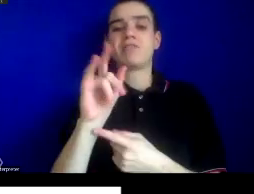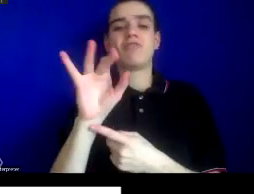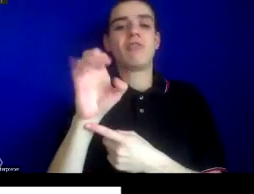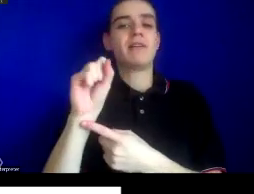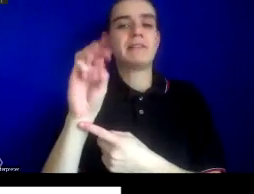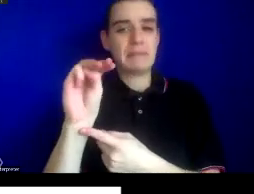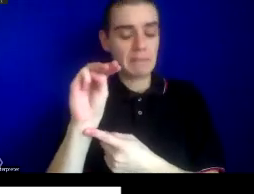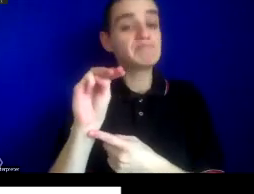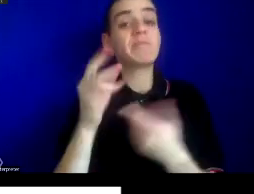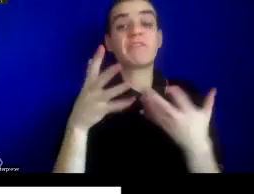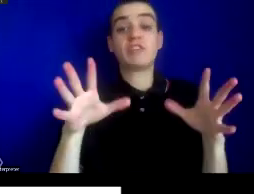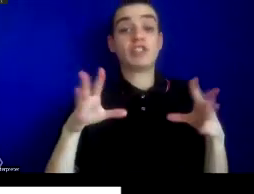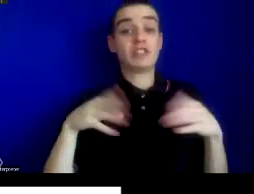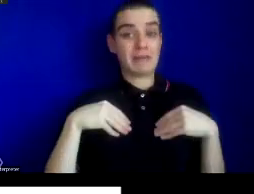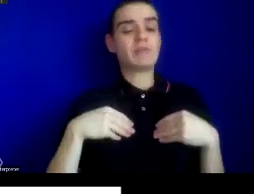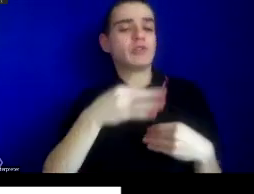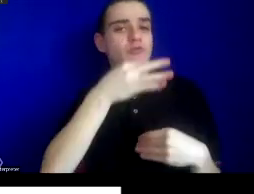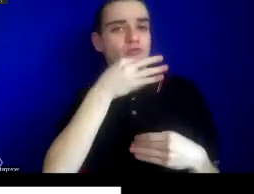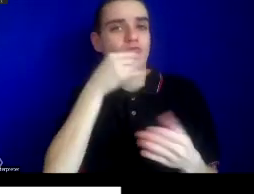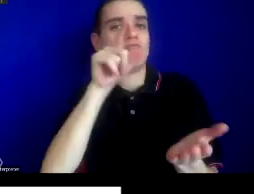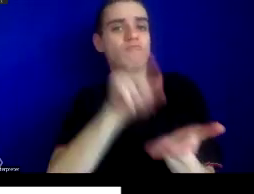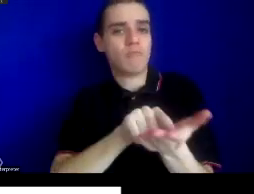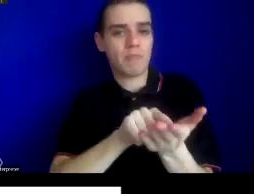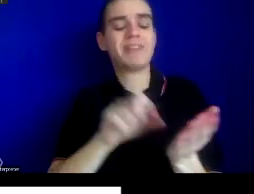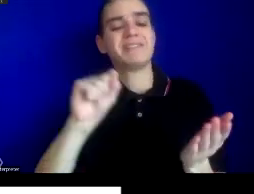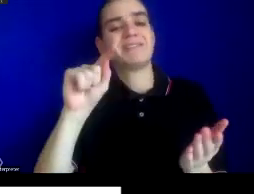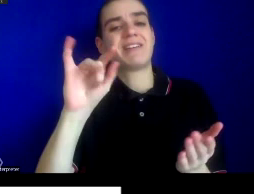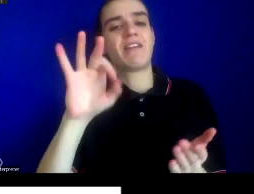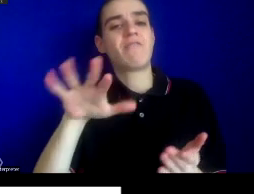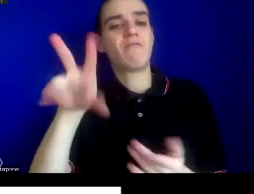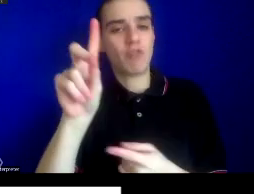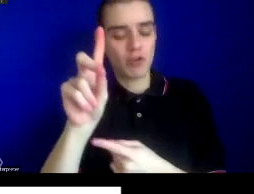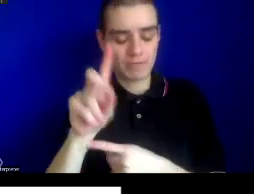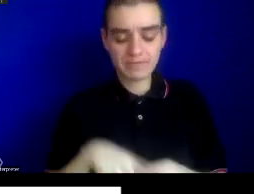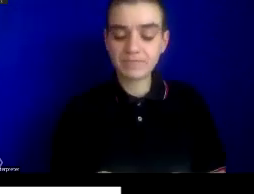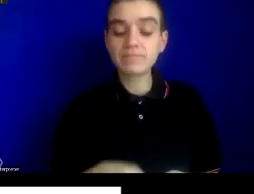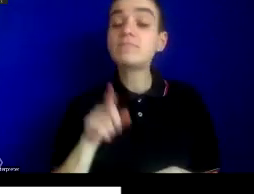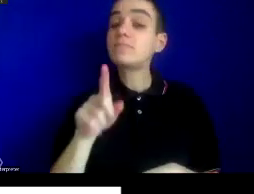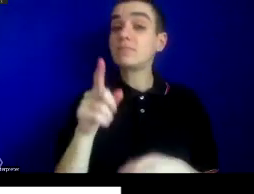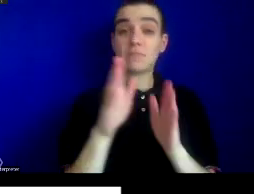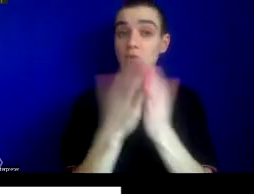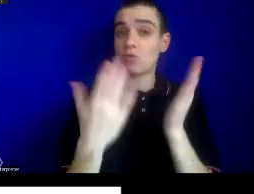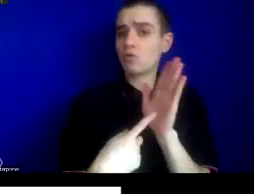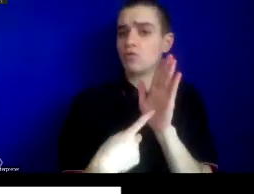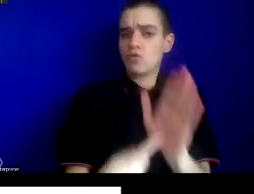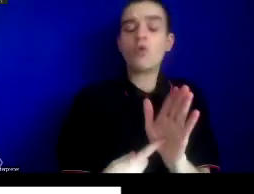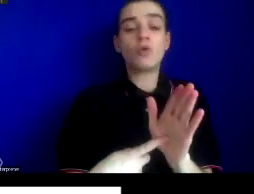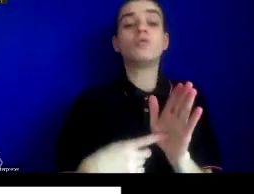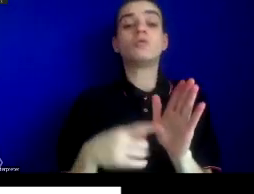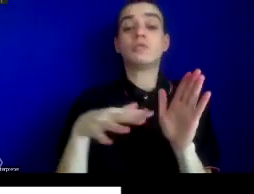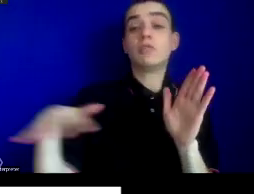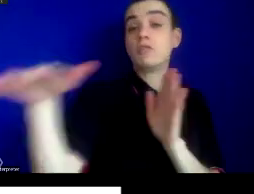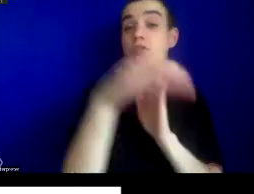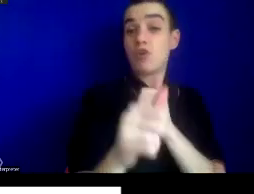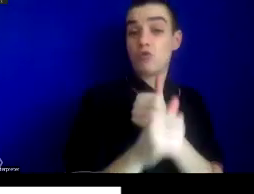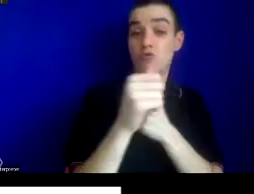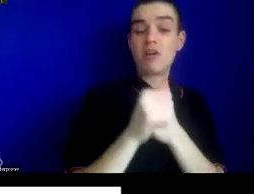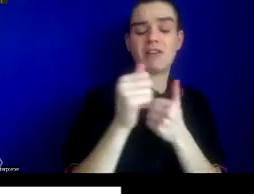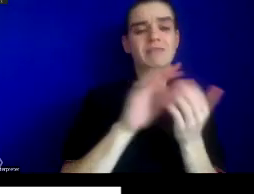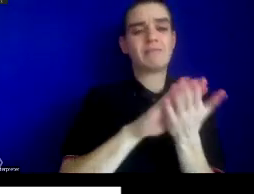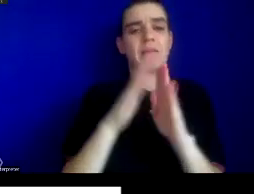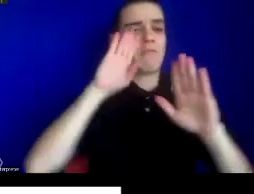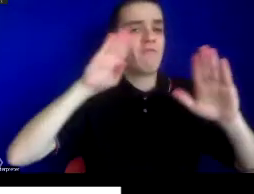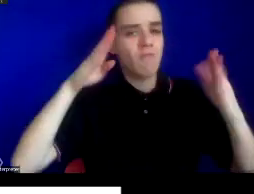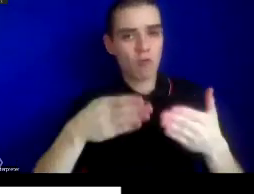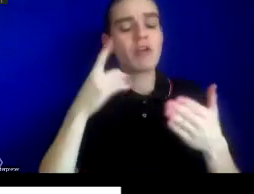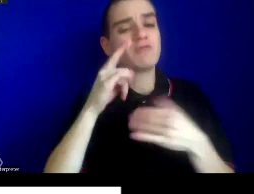University Press. This book explores how epidemic threats become the focus of international management, regulation, and control,